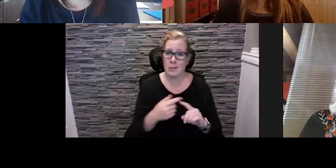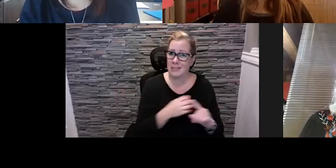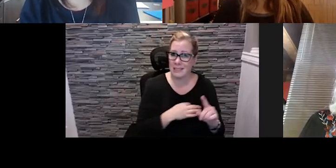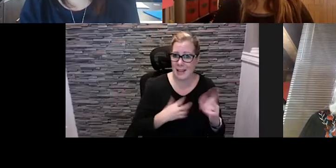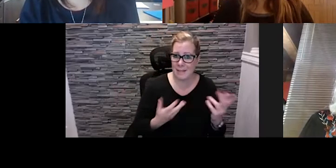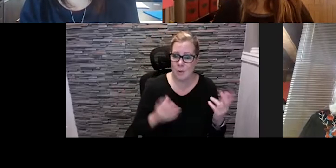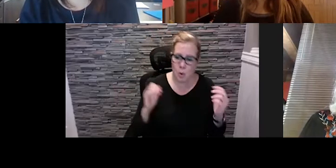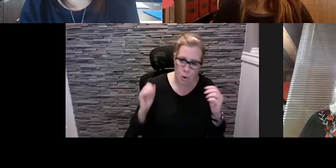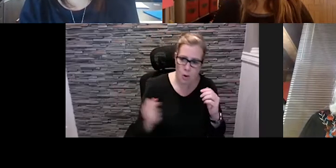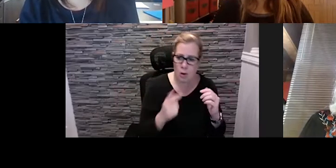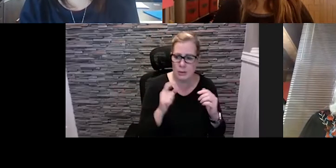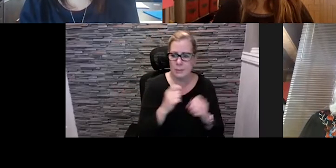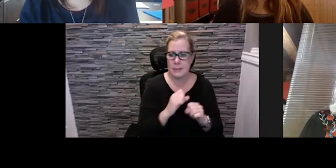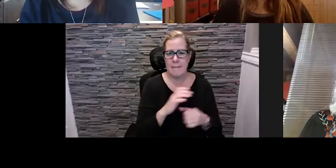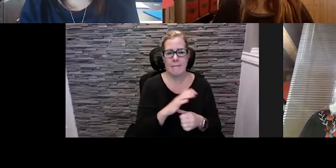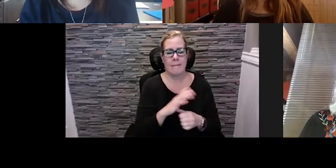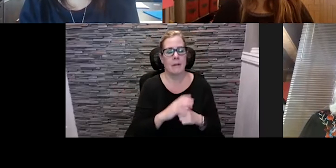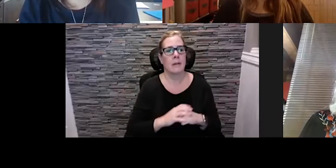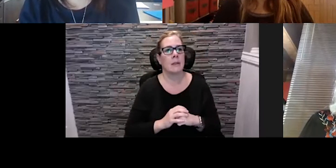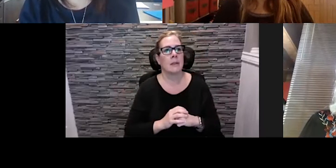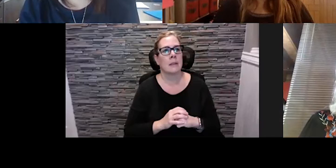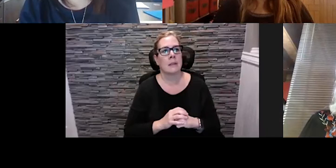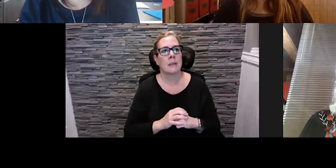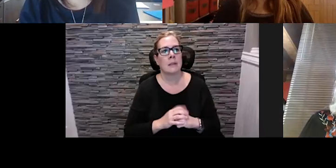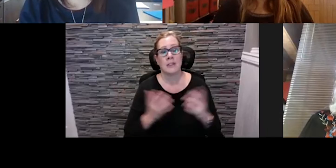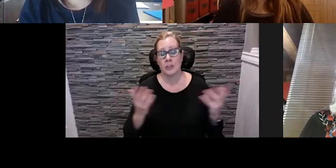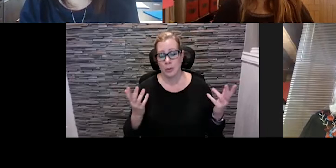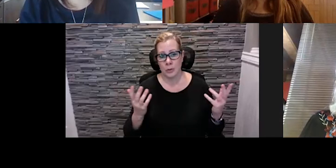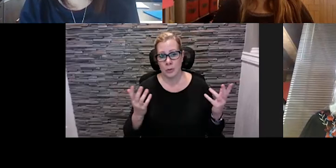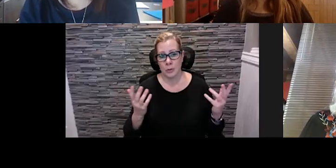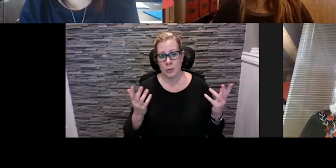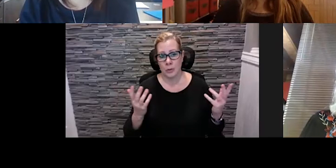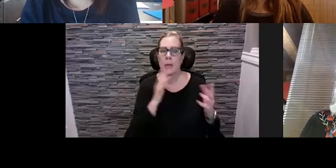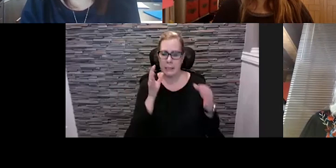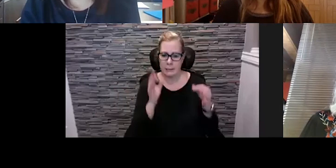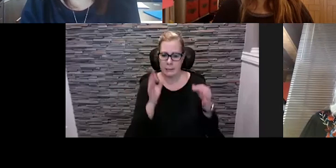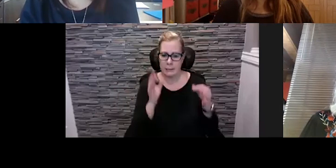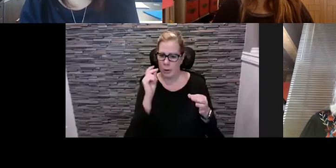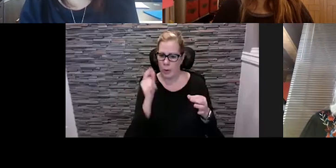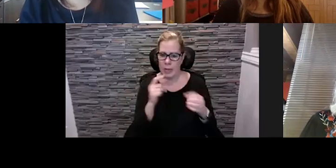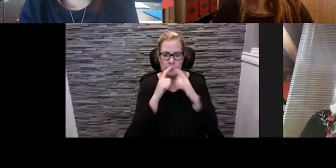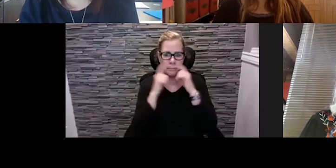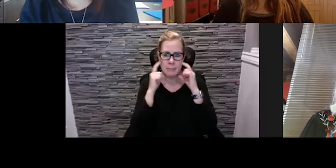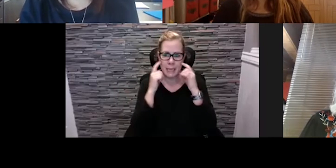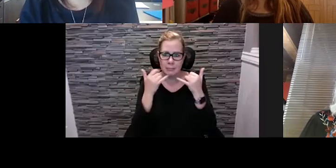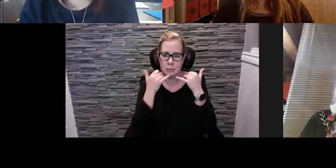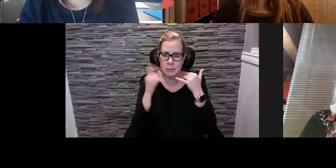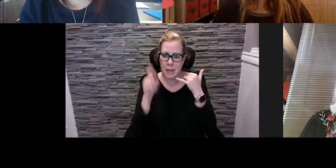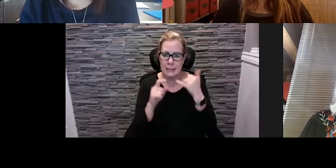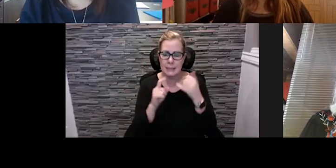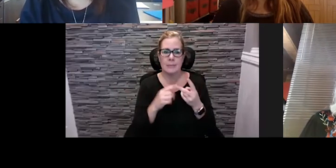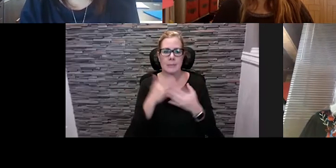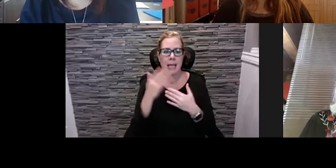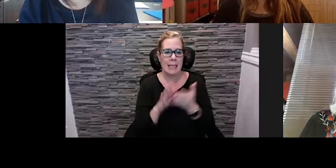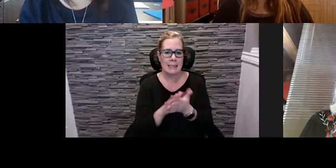was you know first and foremost that we were looking out for everybody and so we determined right away that it was mask mandatory tons of hand sanitizer